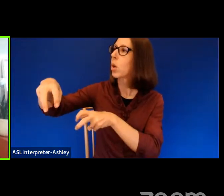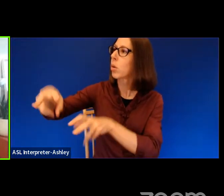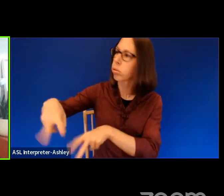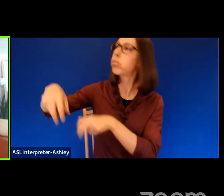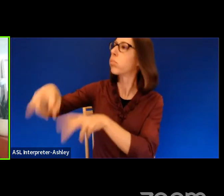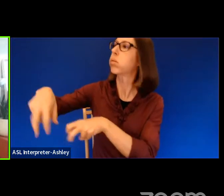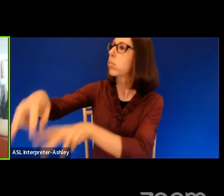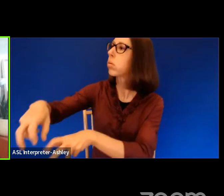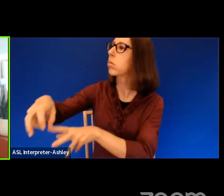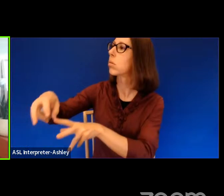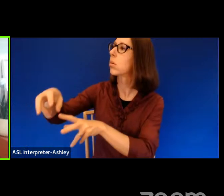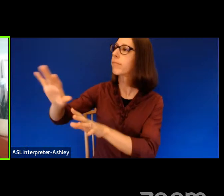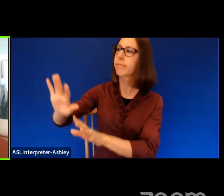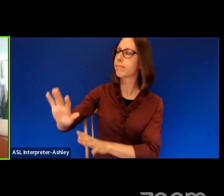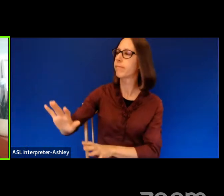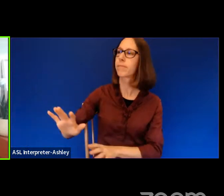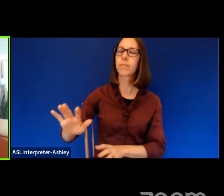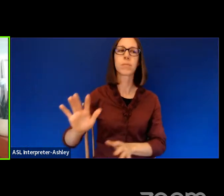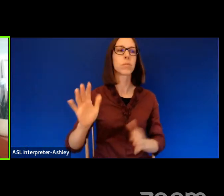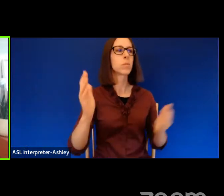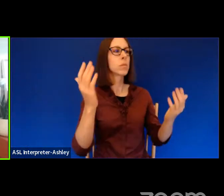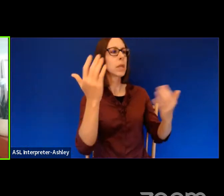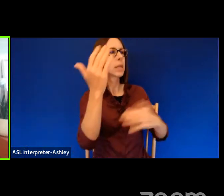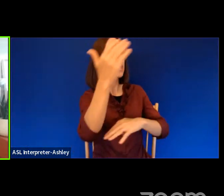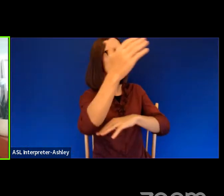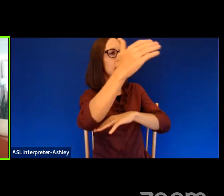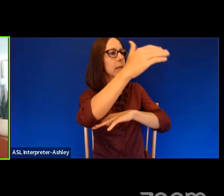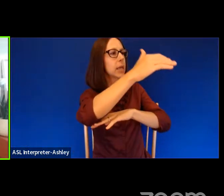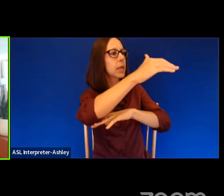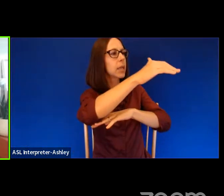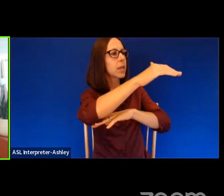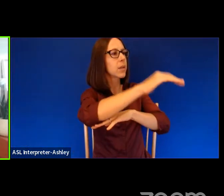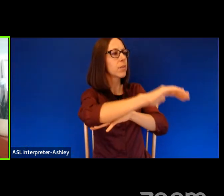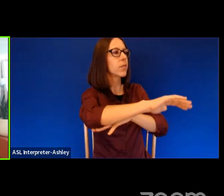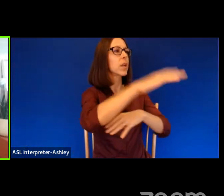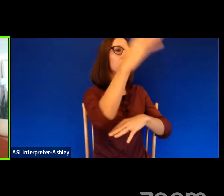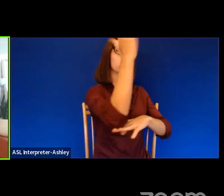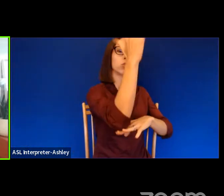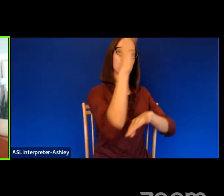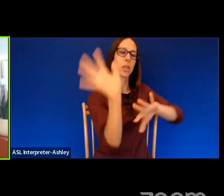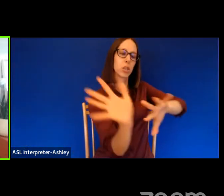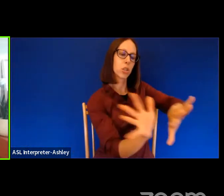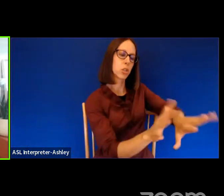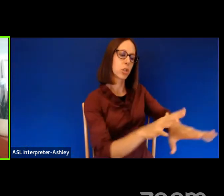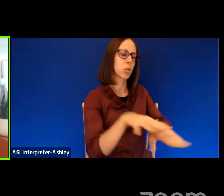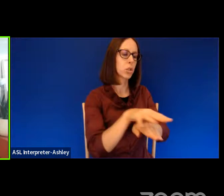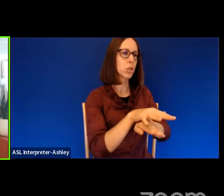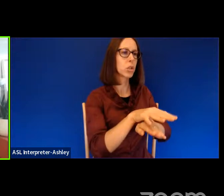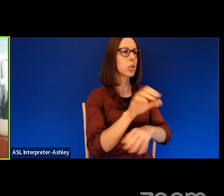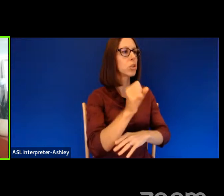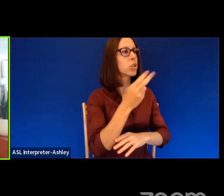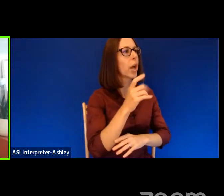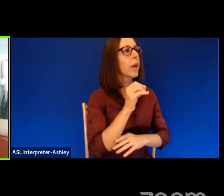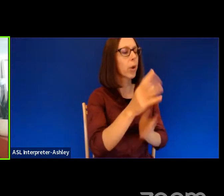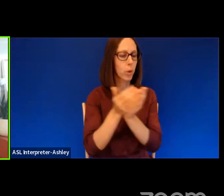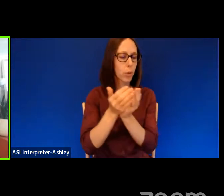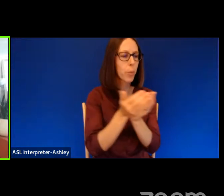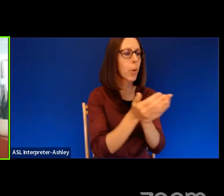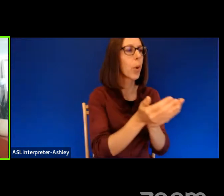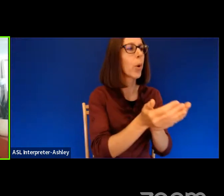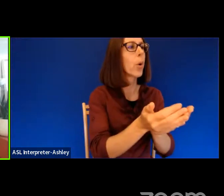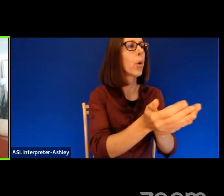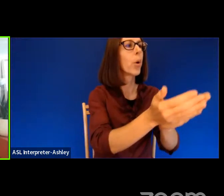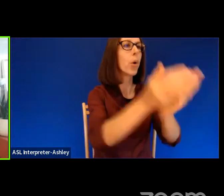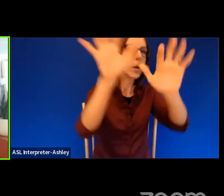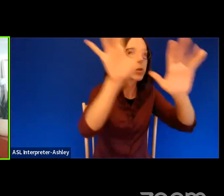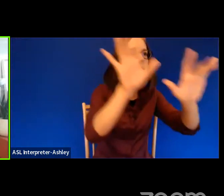Nor the bent shadows late in the day drawing close the neighbor's boat. Not yet docked, gathering snow. Not